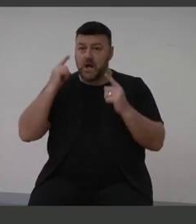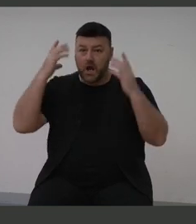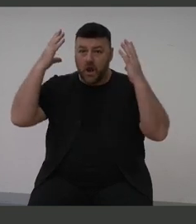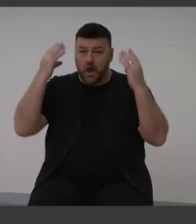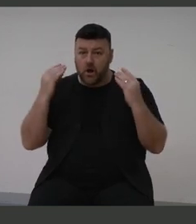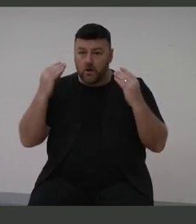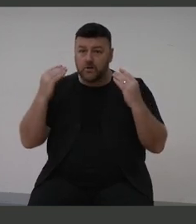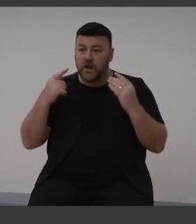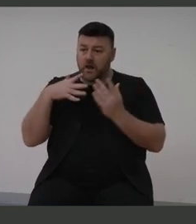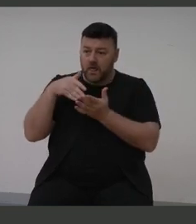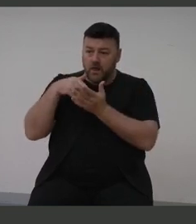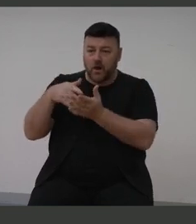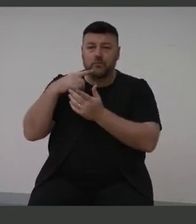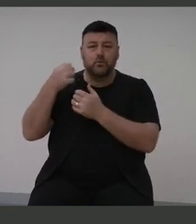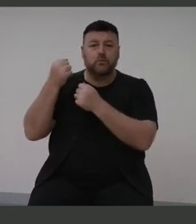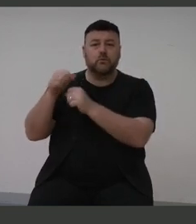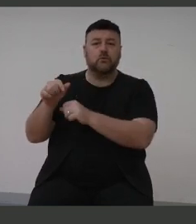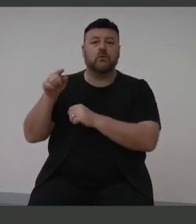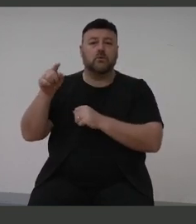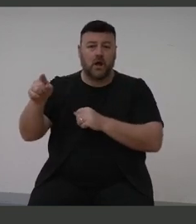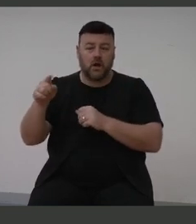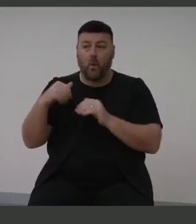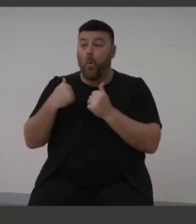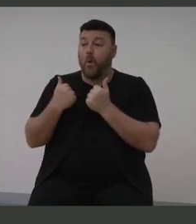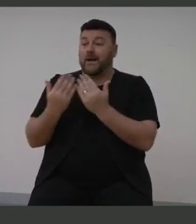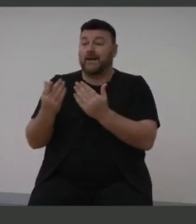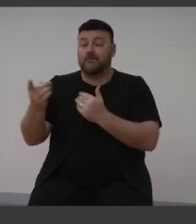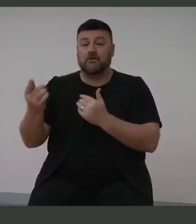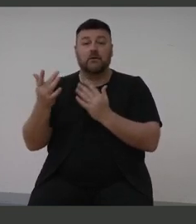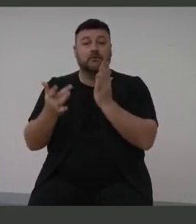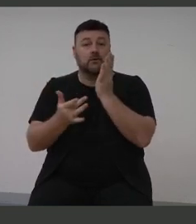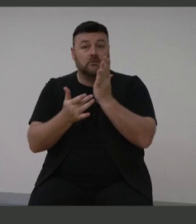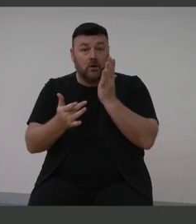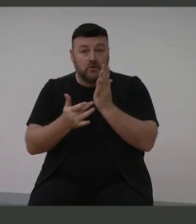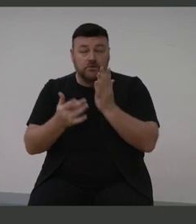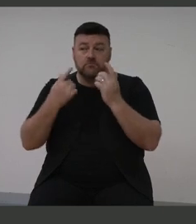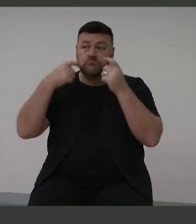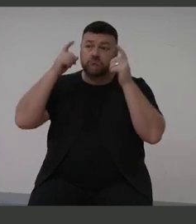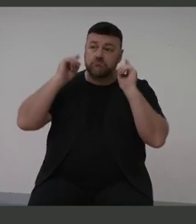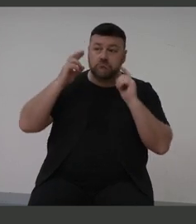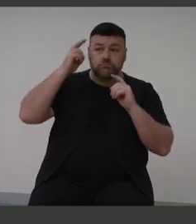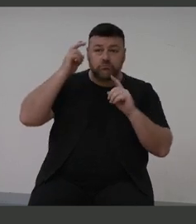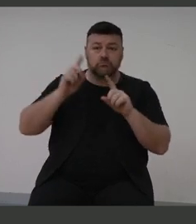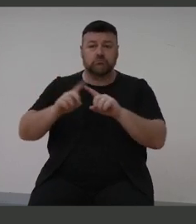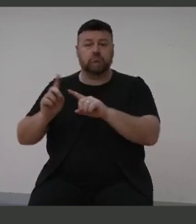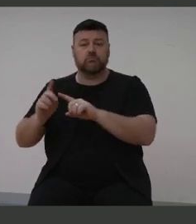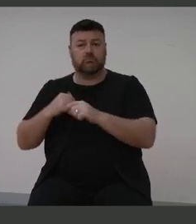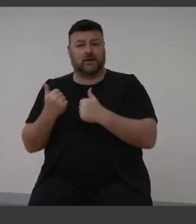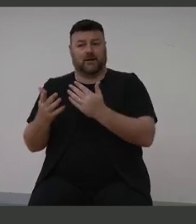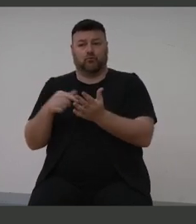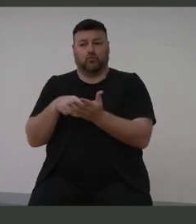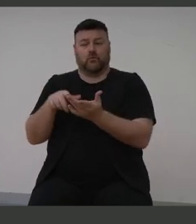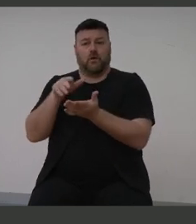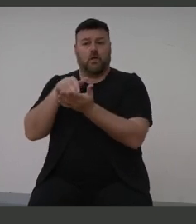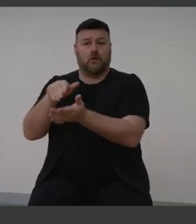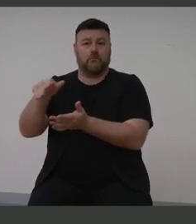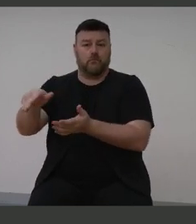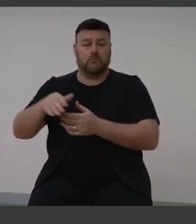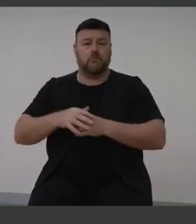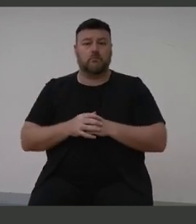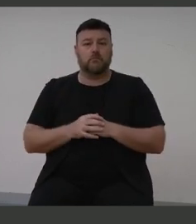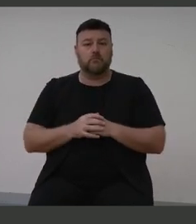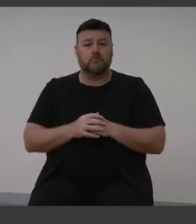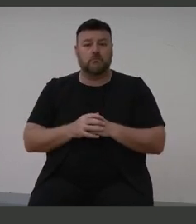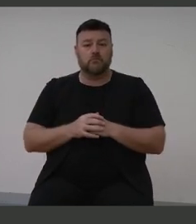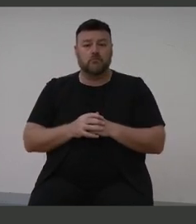provide the support and the devices and the appliances that assist people. Communicating with each